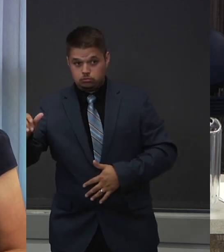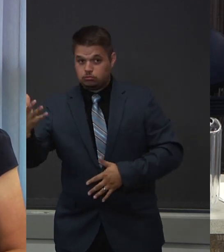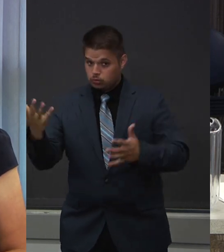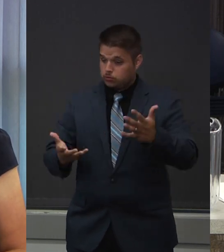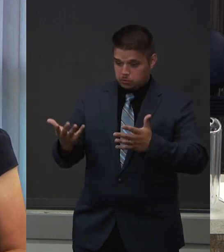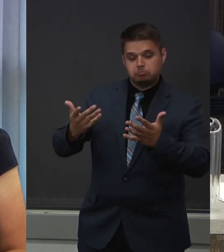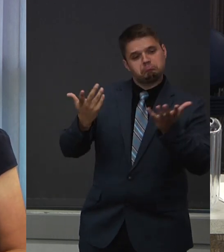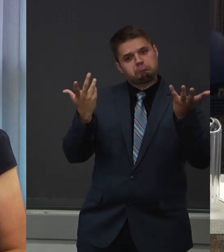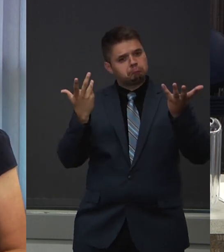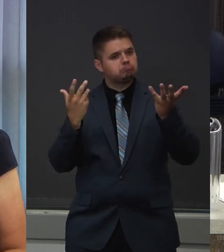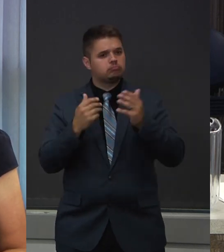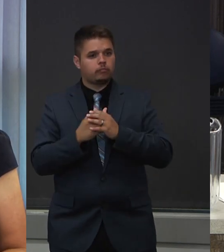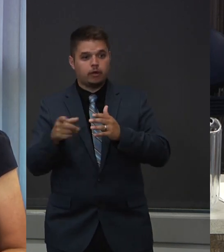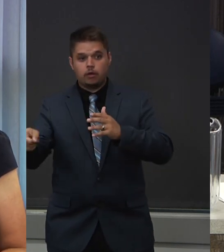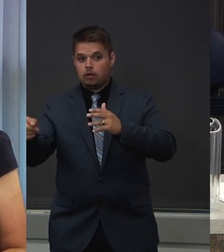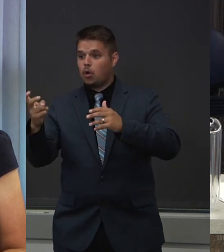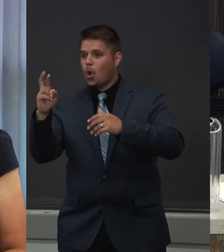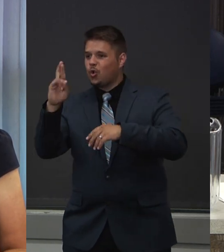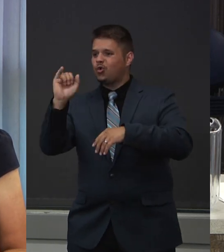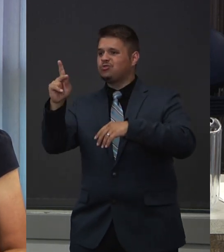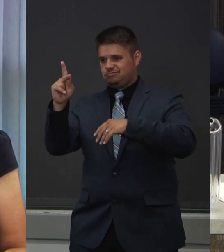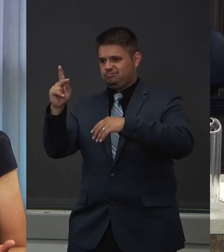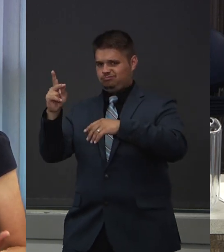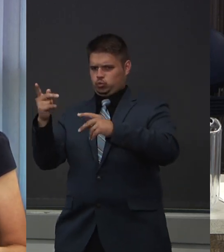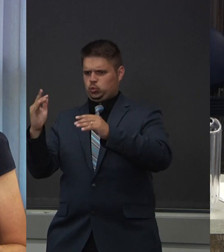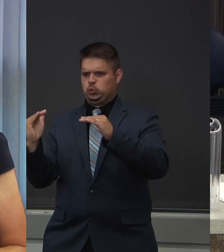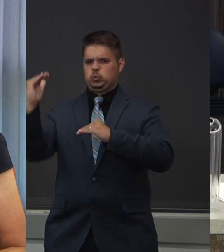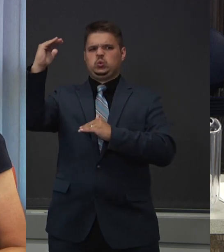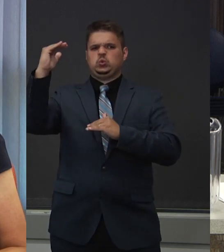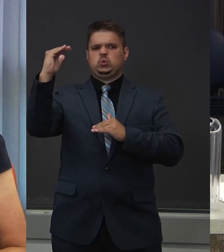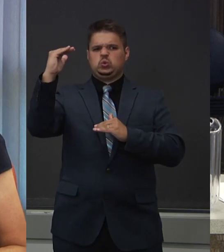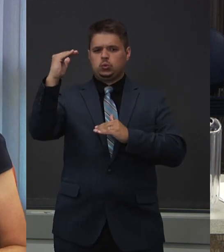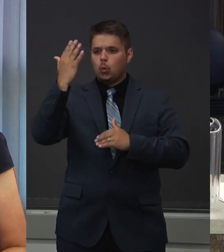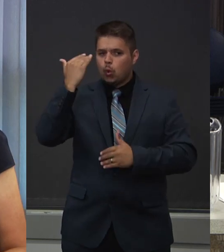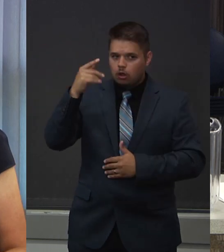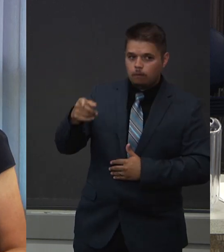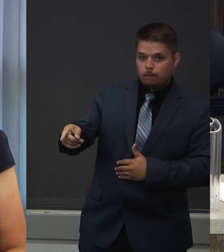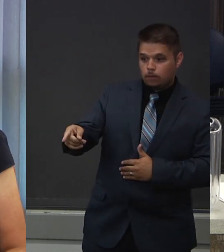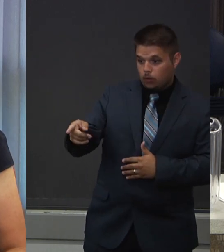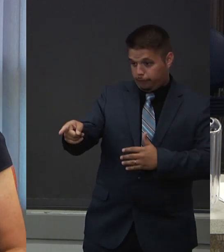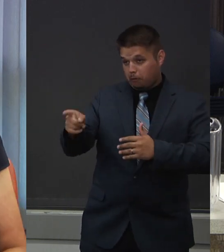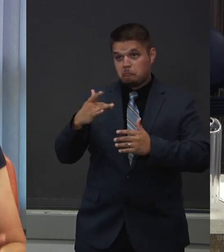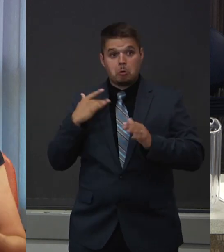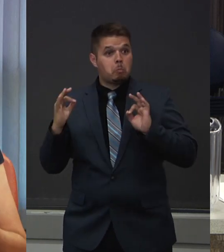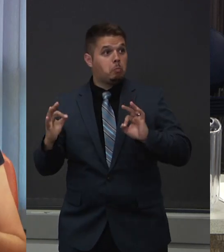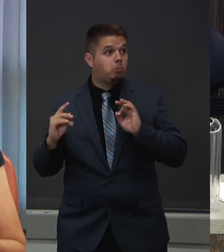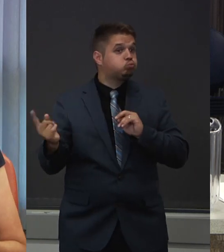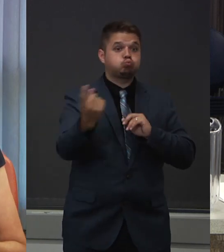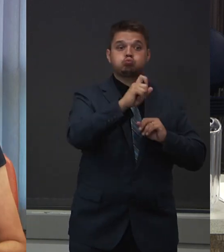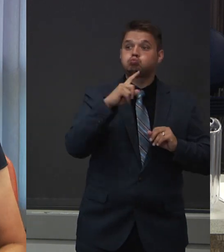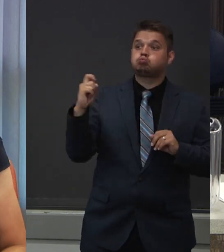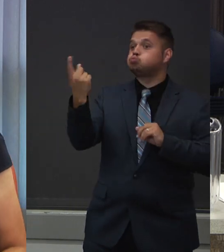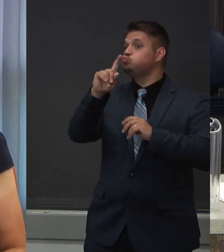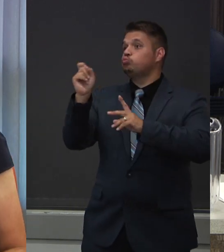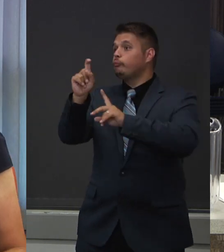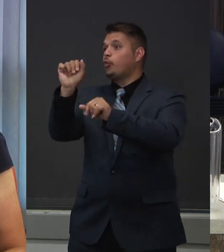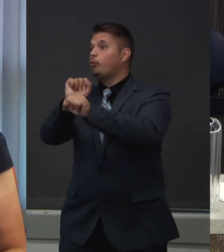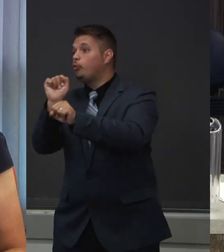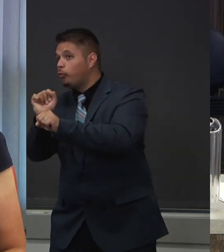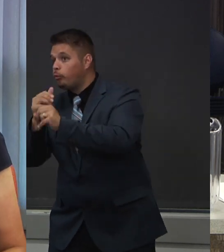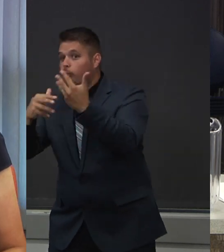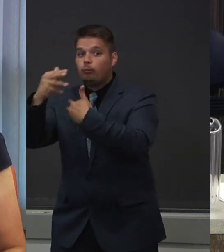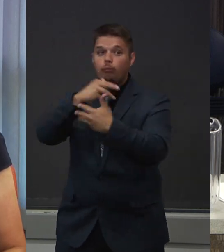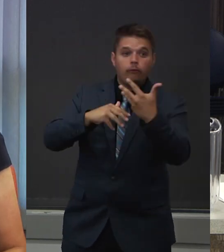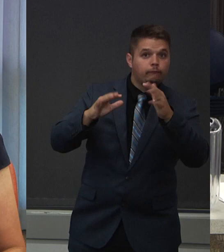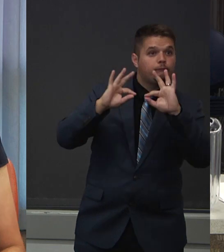might relate to where you work, where you live. It might relate to an exposure that you've had.